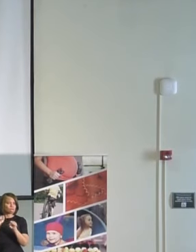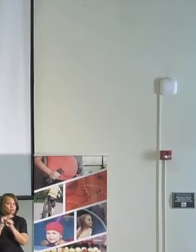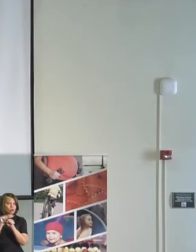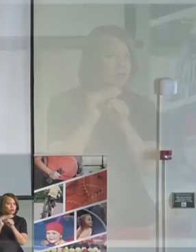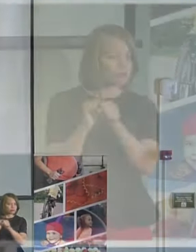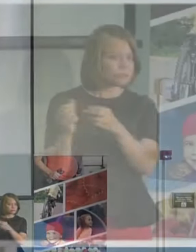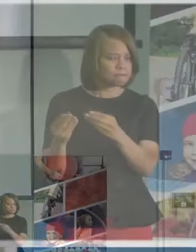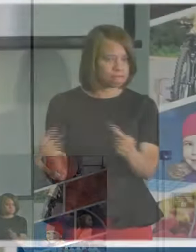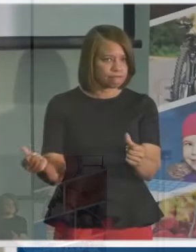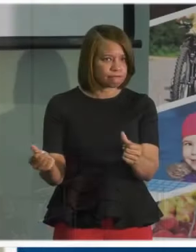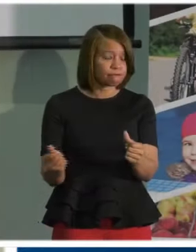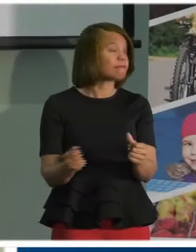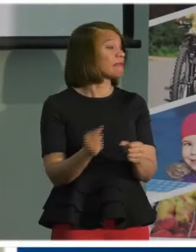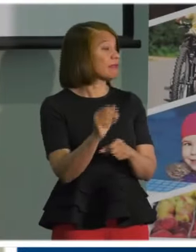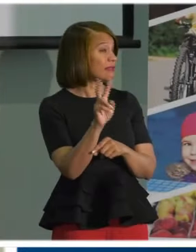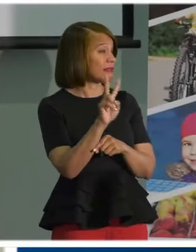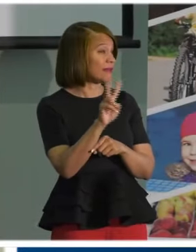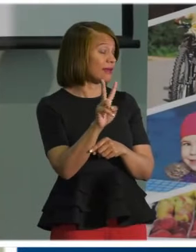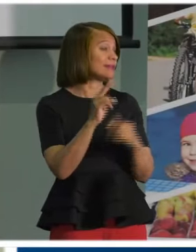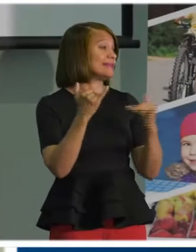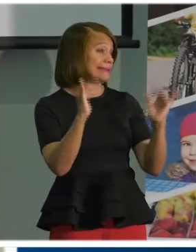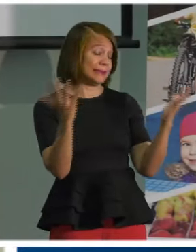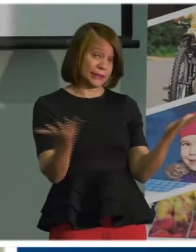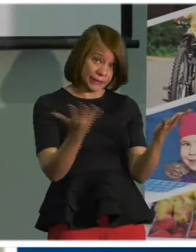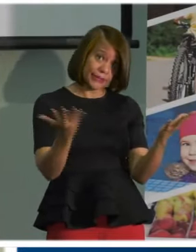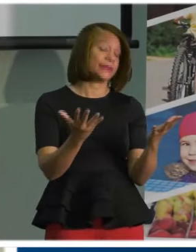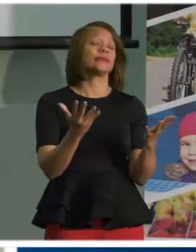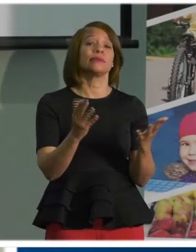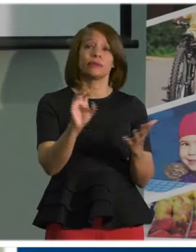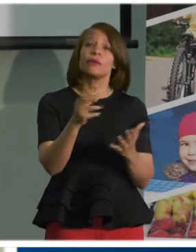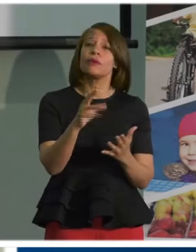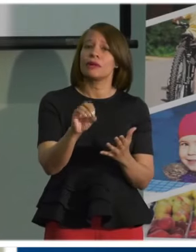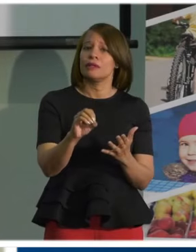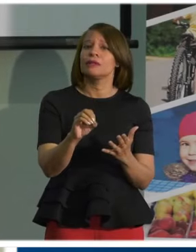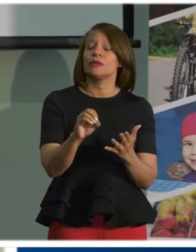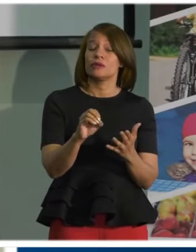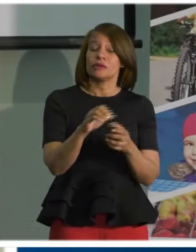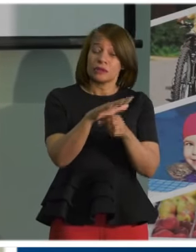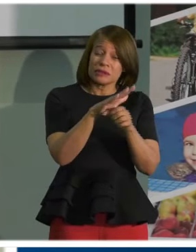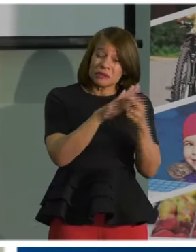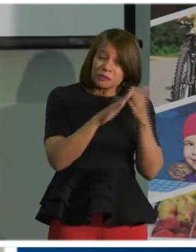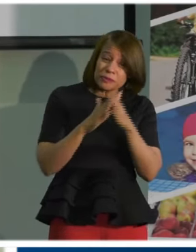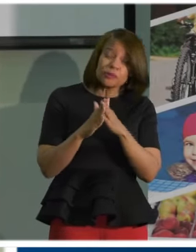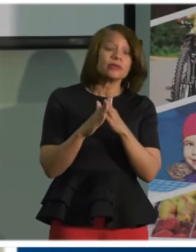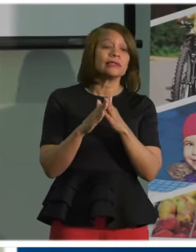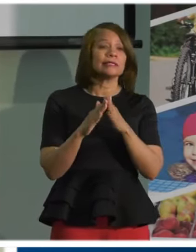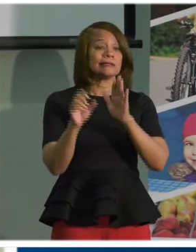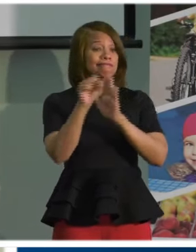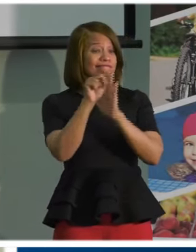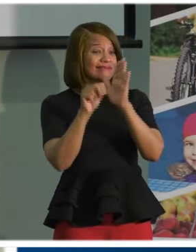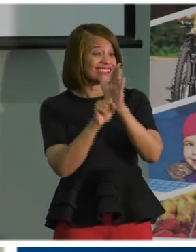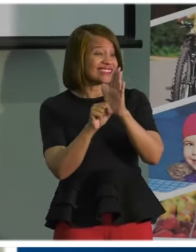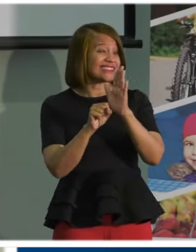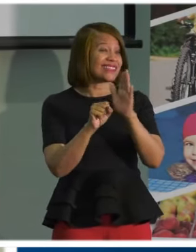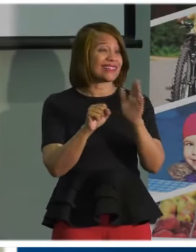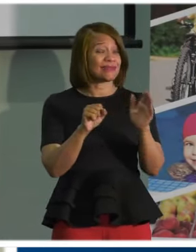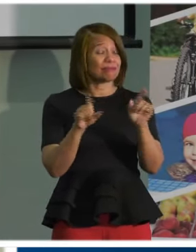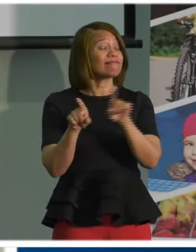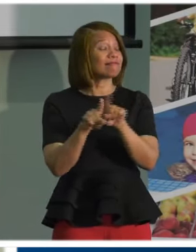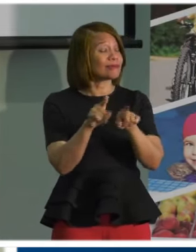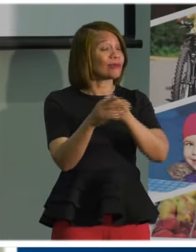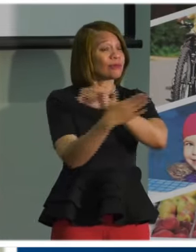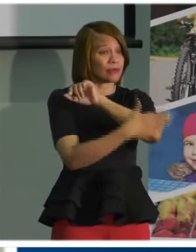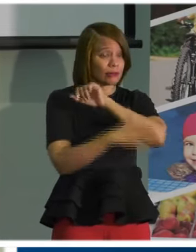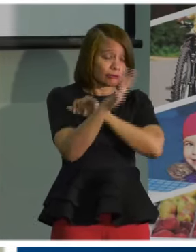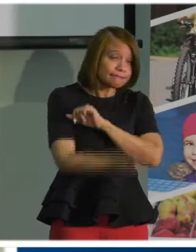here and it continues to spread in our community and across our state as well as our country. Despite our